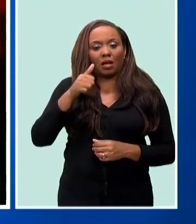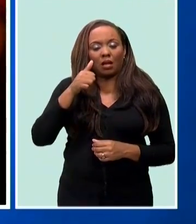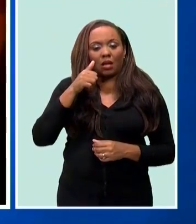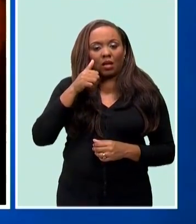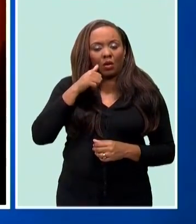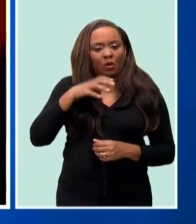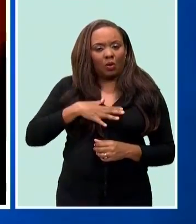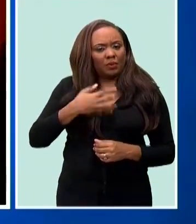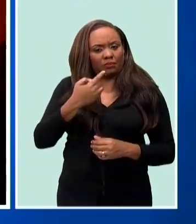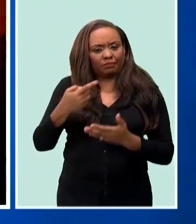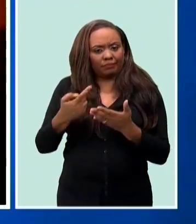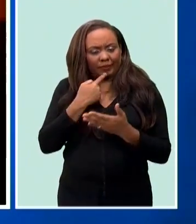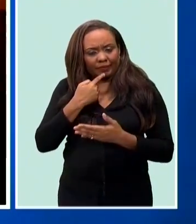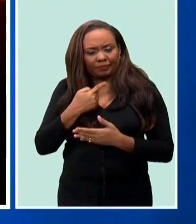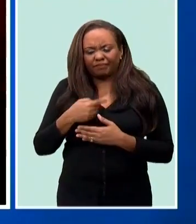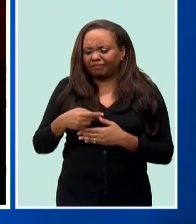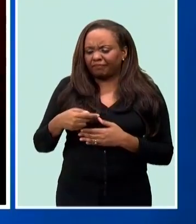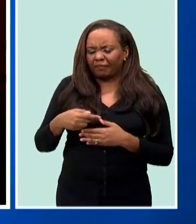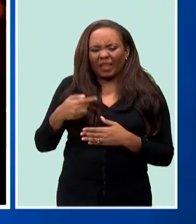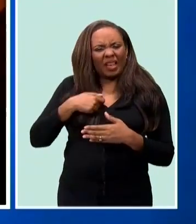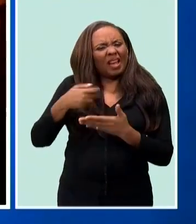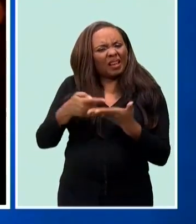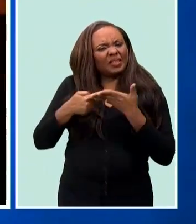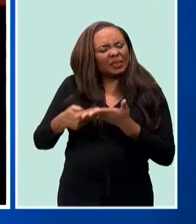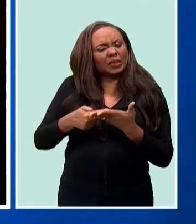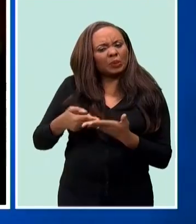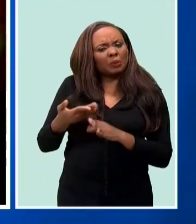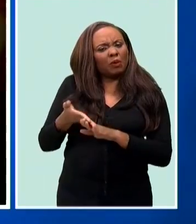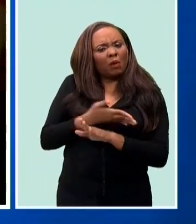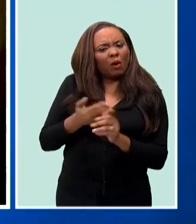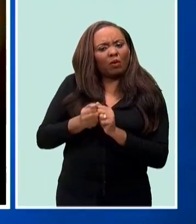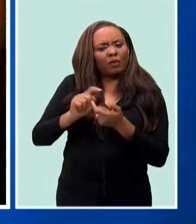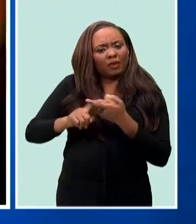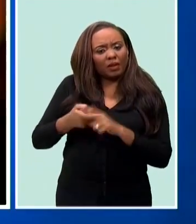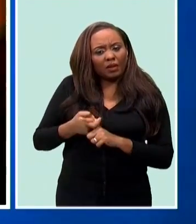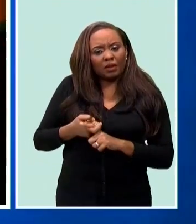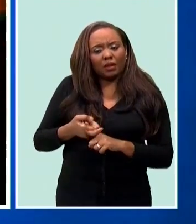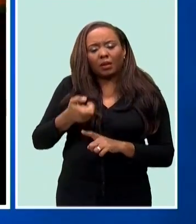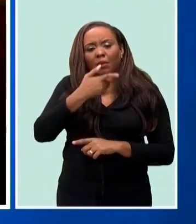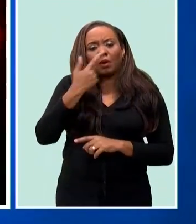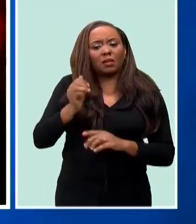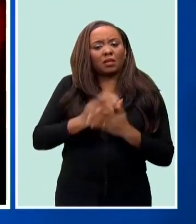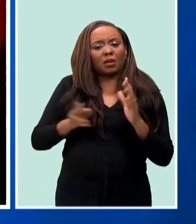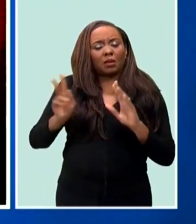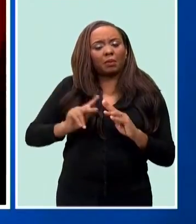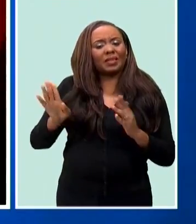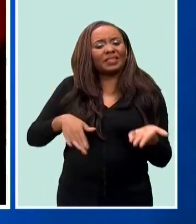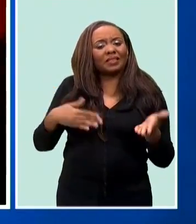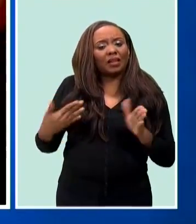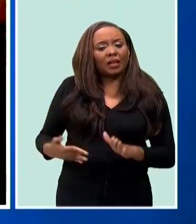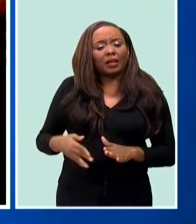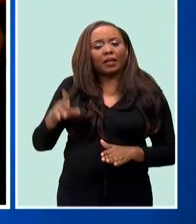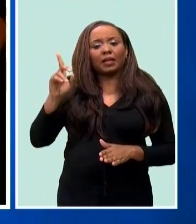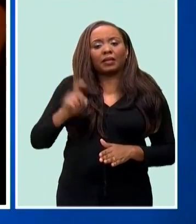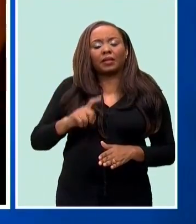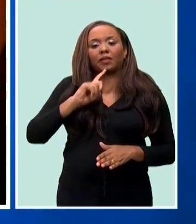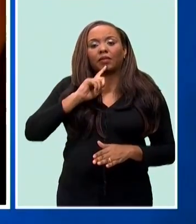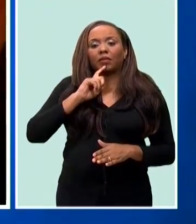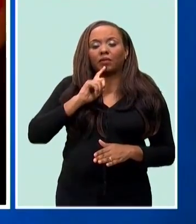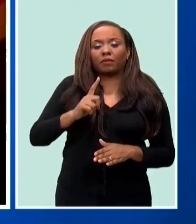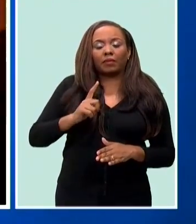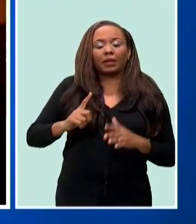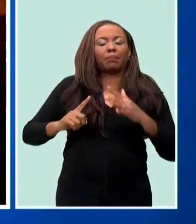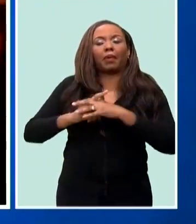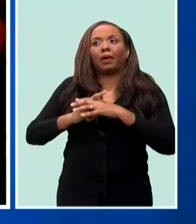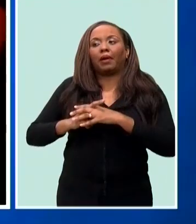this is a point she's discussed with friends before. She says for the death rate from NCDs to be reduced, diagnosis and treatment in